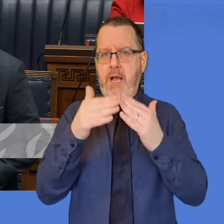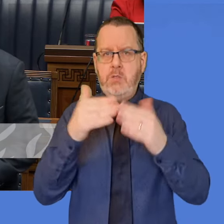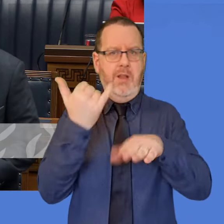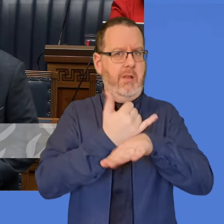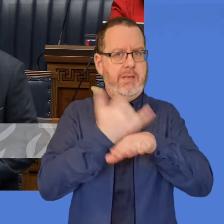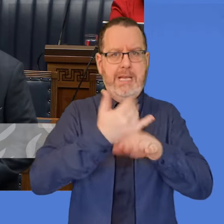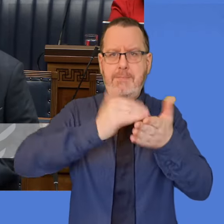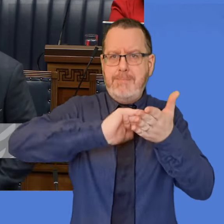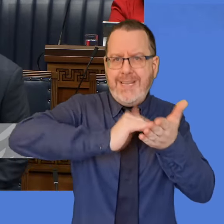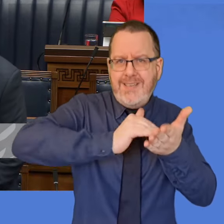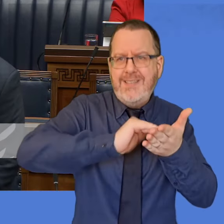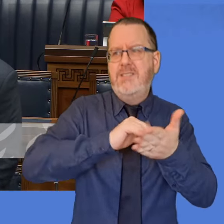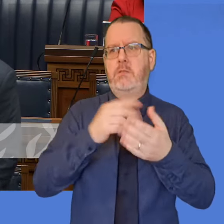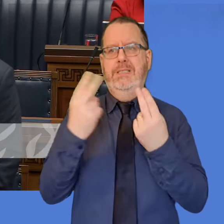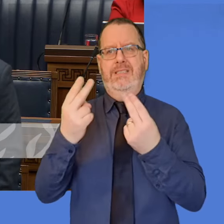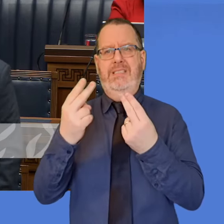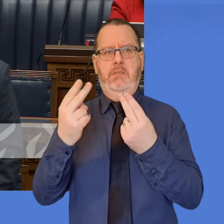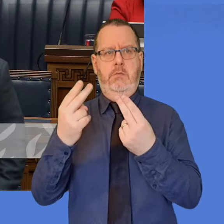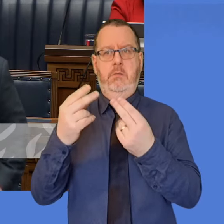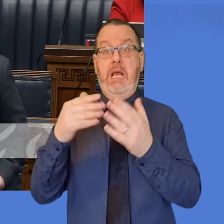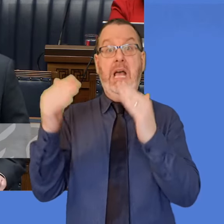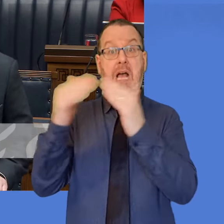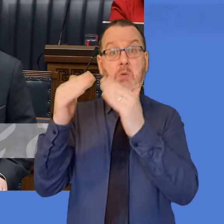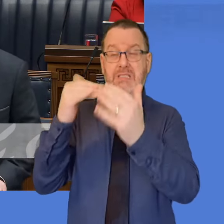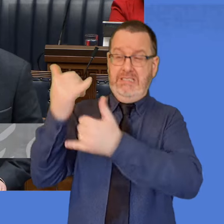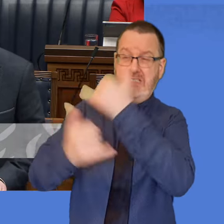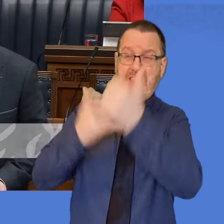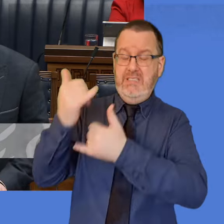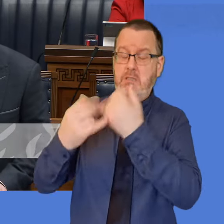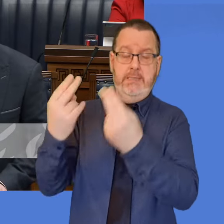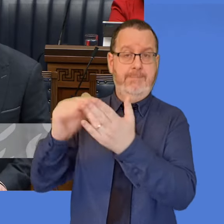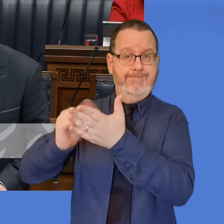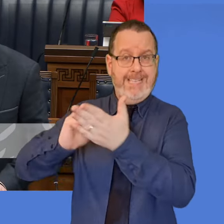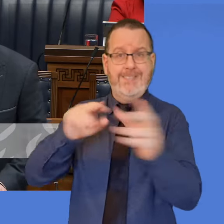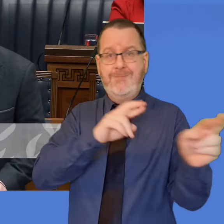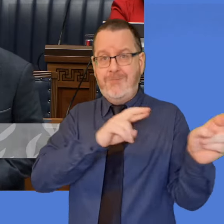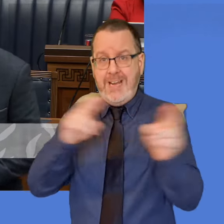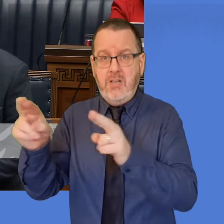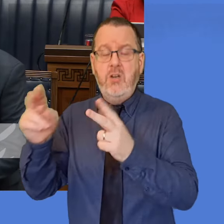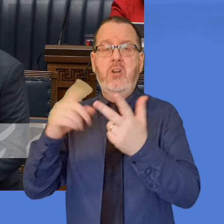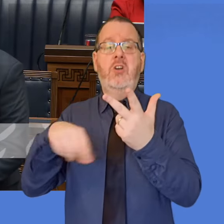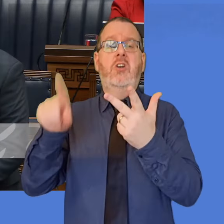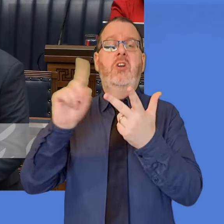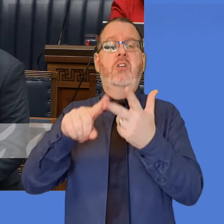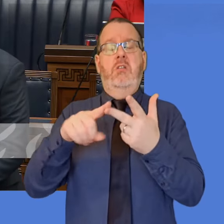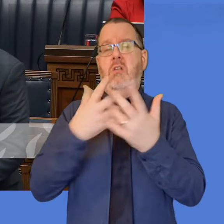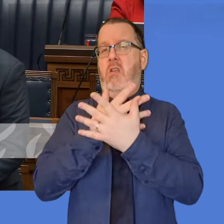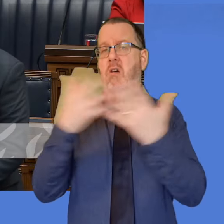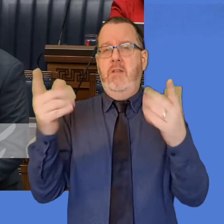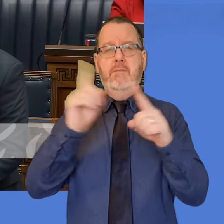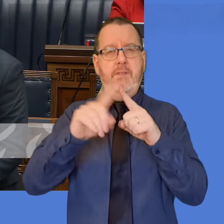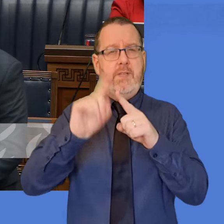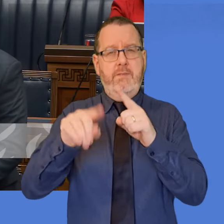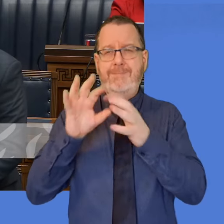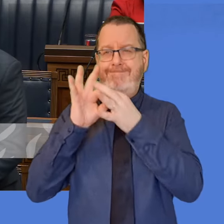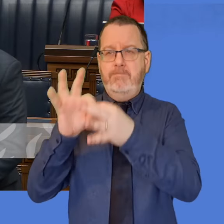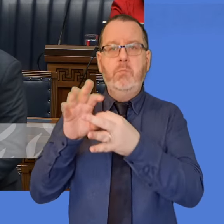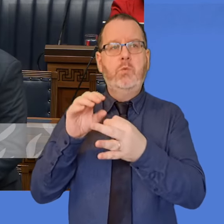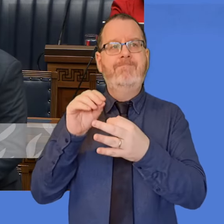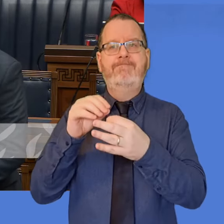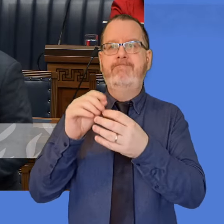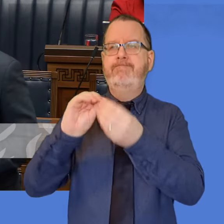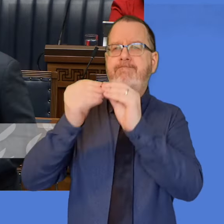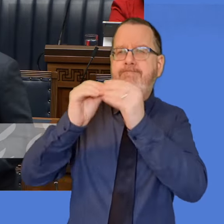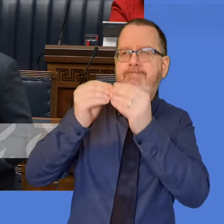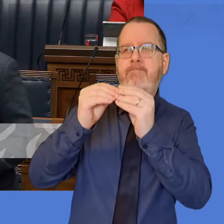maintenance and investment, and the costs associated with decarbonisation and retrofit.